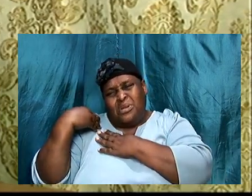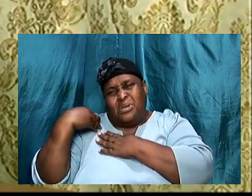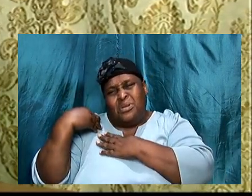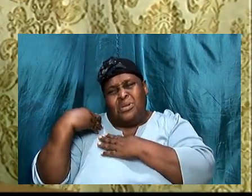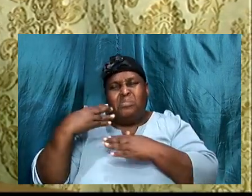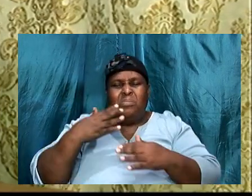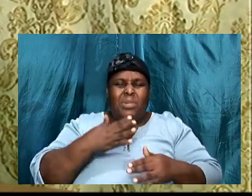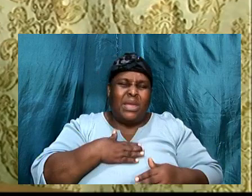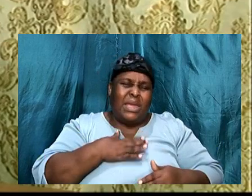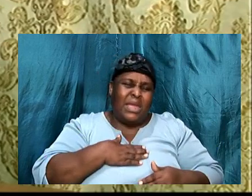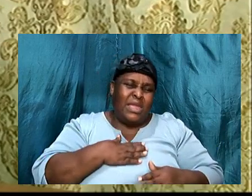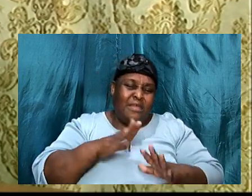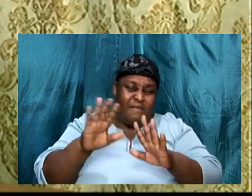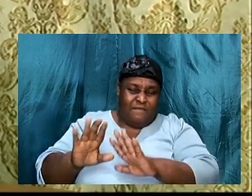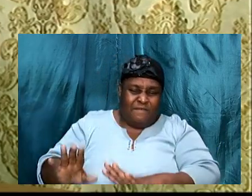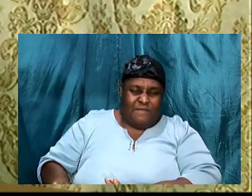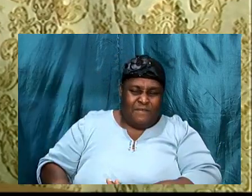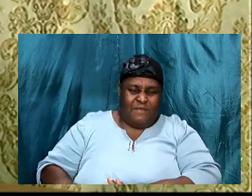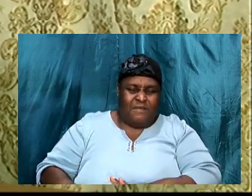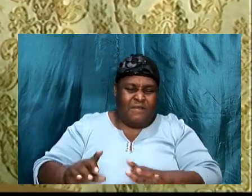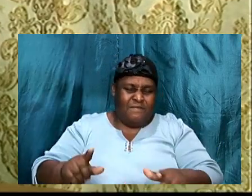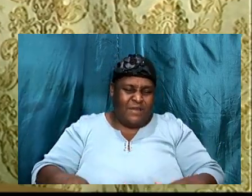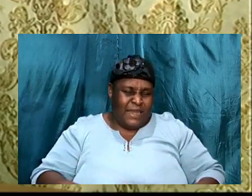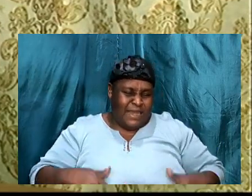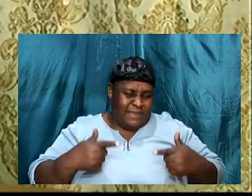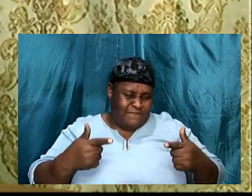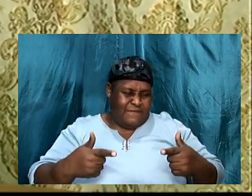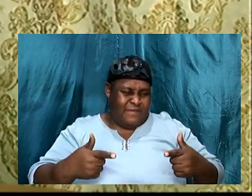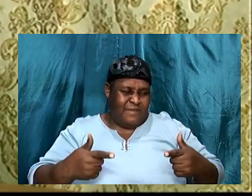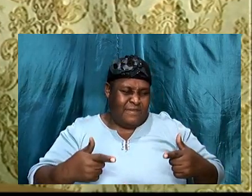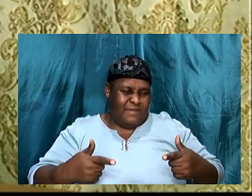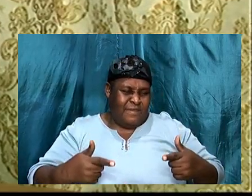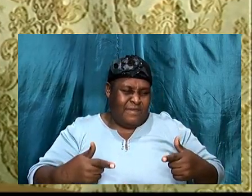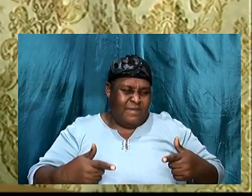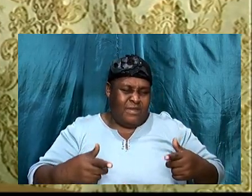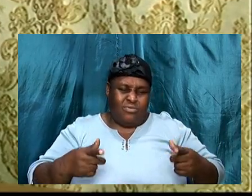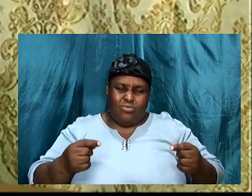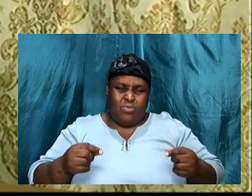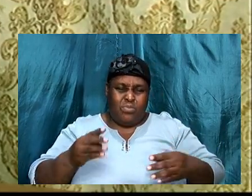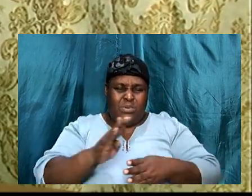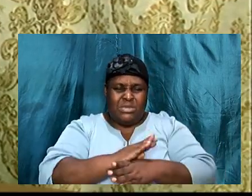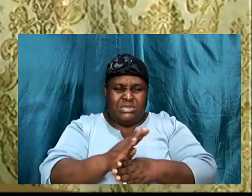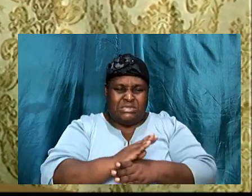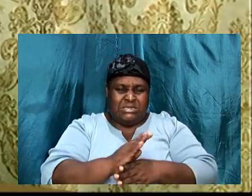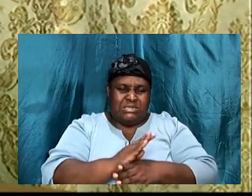of walking this life, of doing business, of, of, of doing everything, of living,